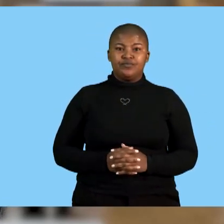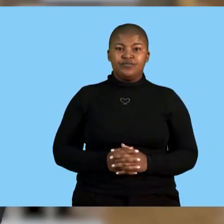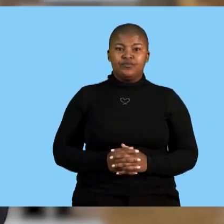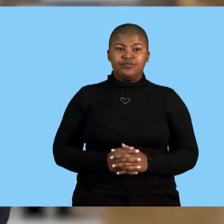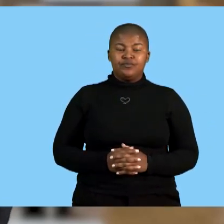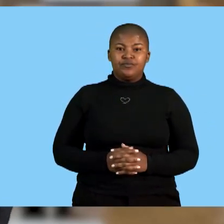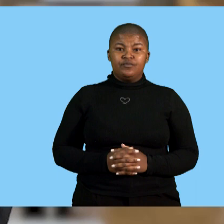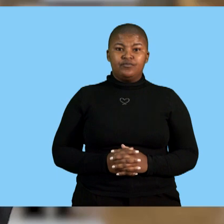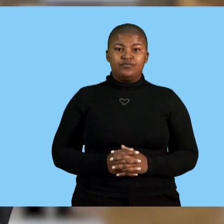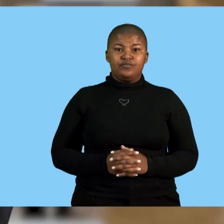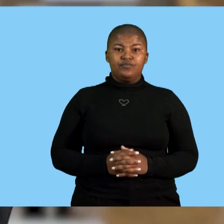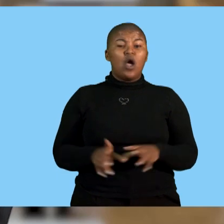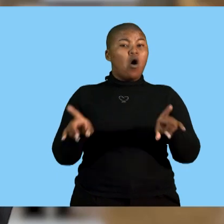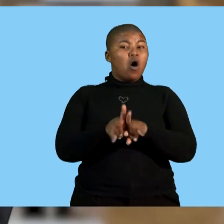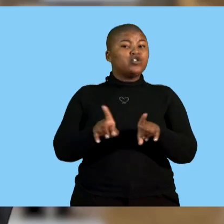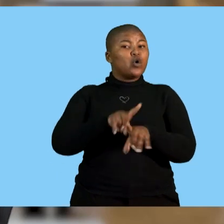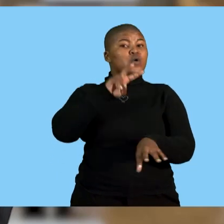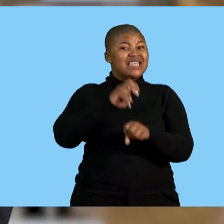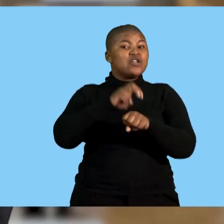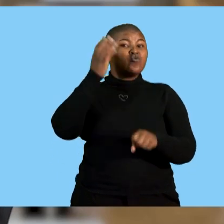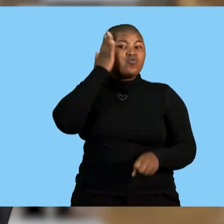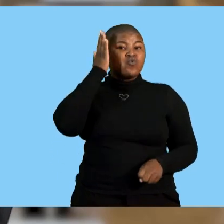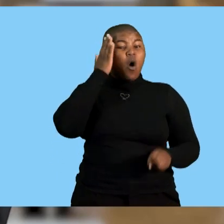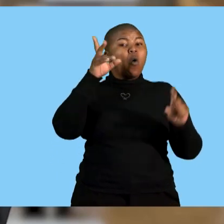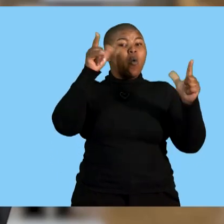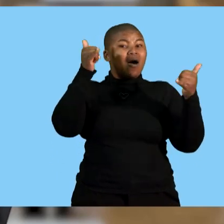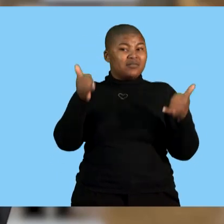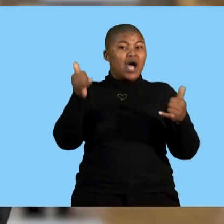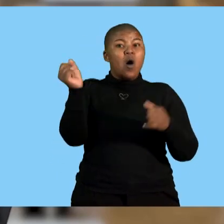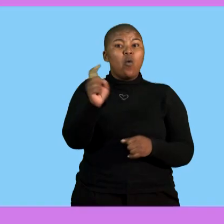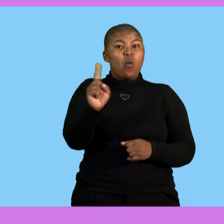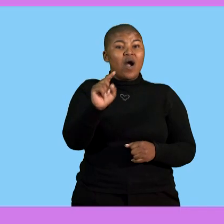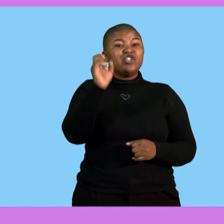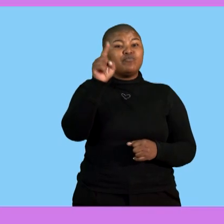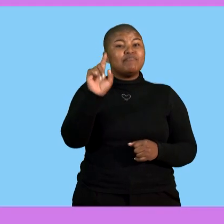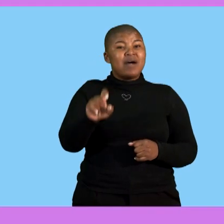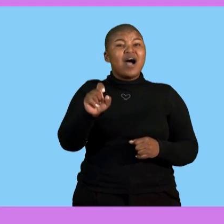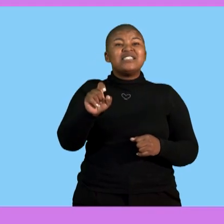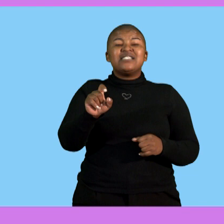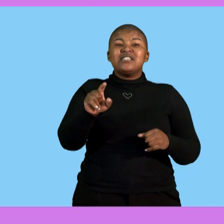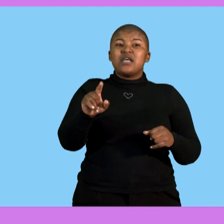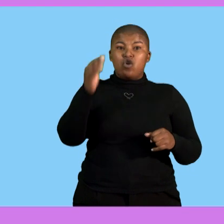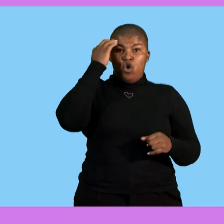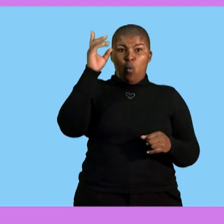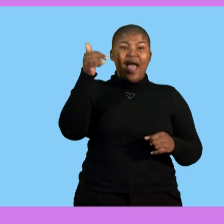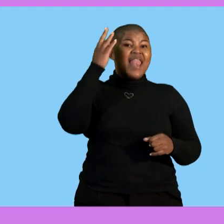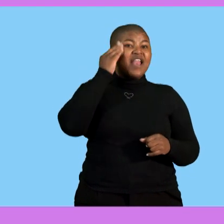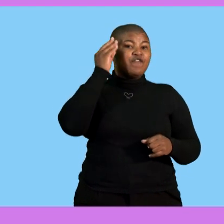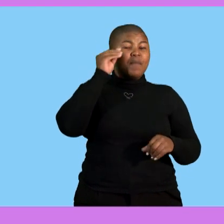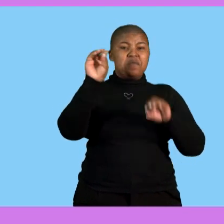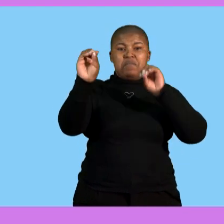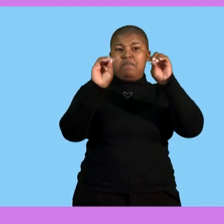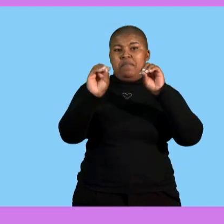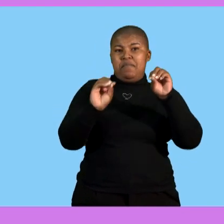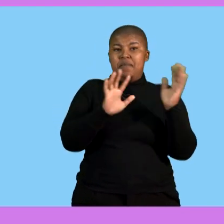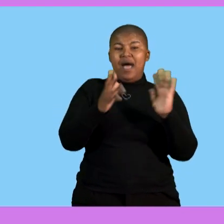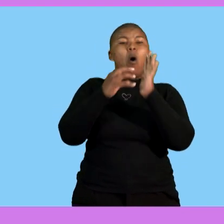Now another thing that you should be knowing by now you should be able to classify and organize data. Let's look at